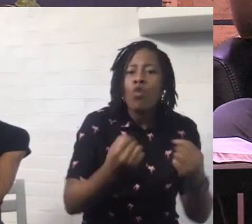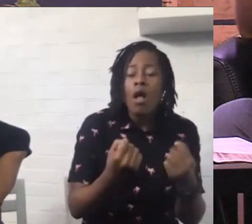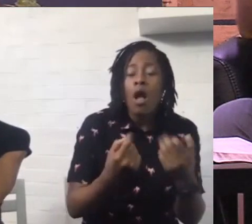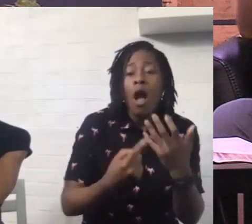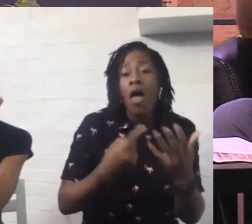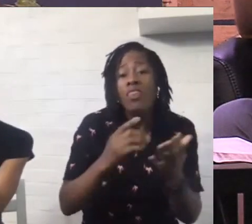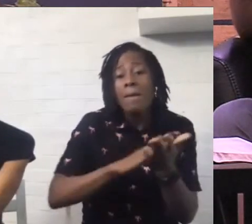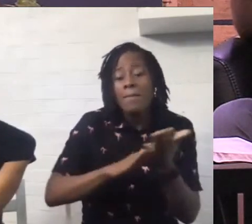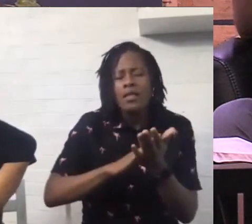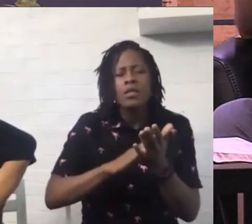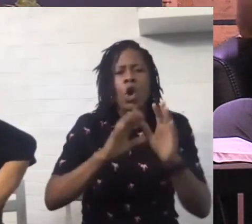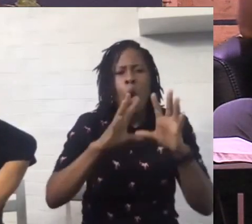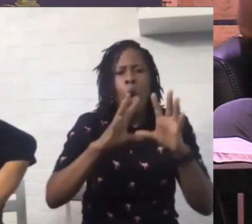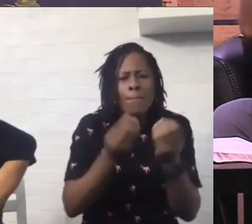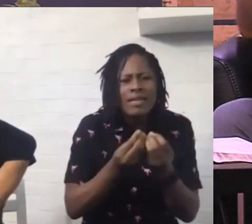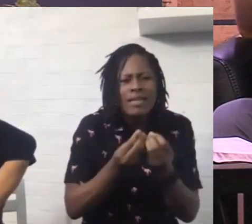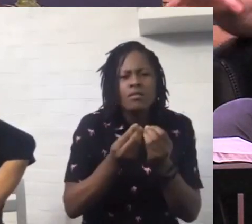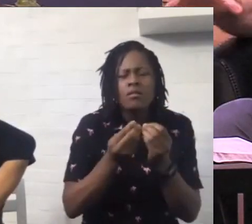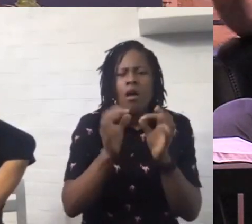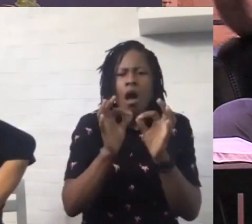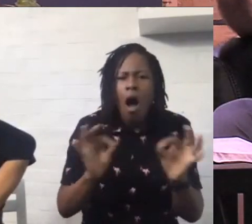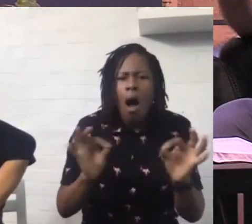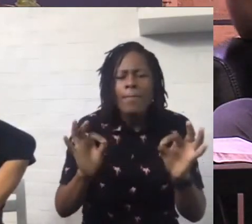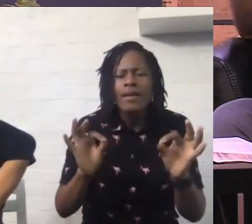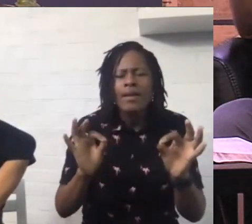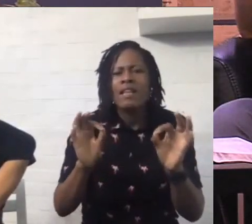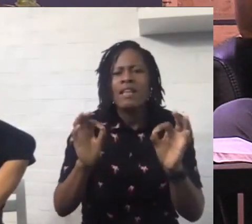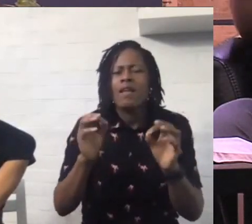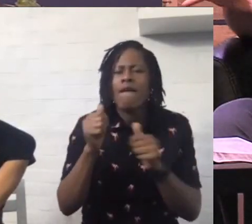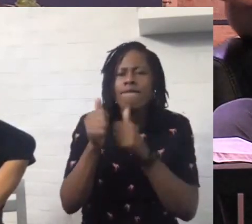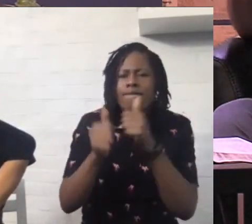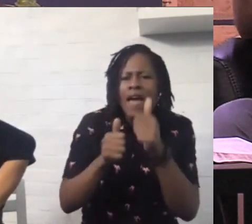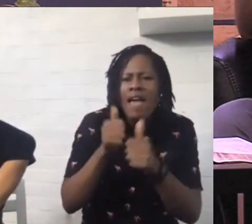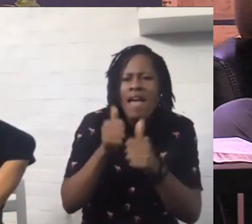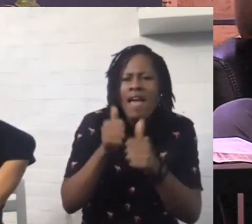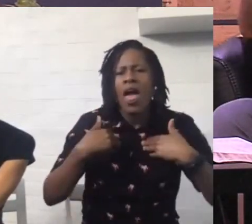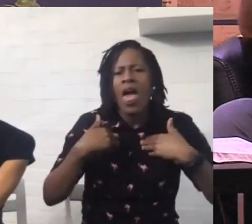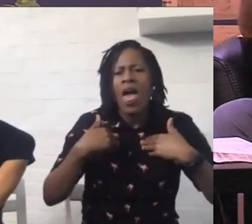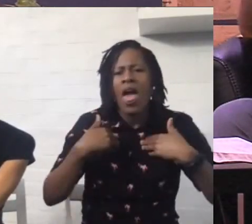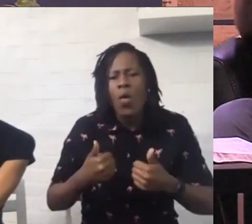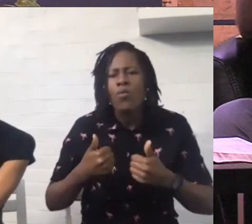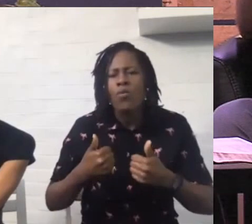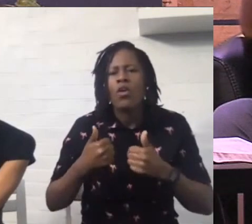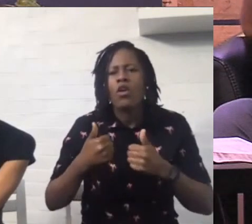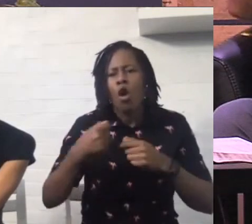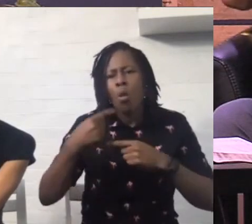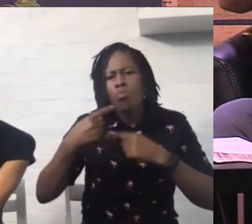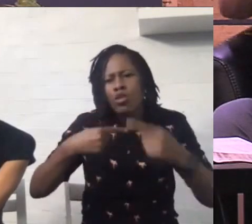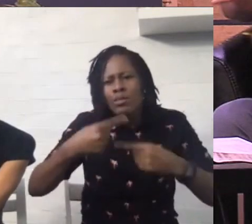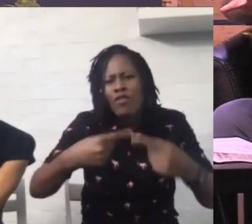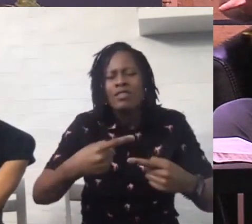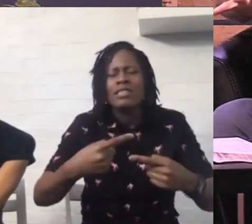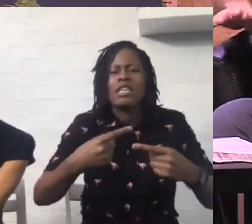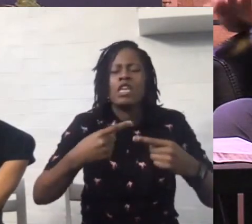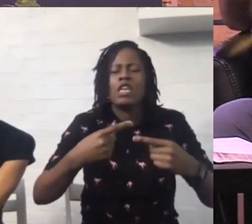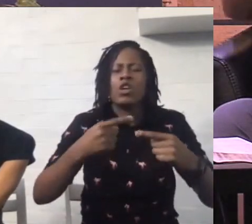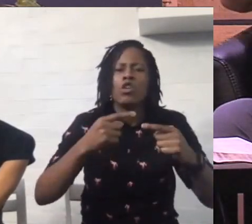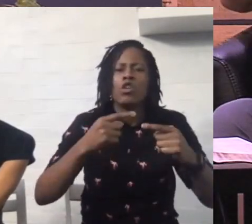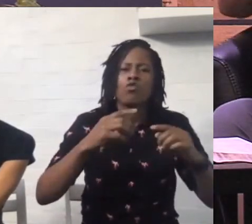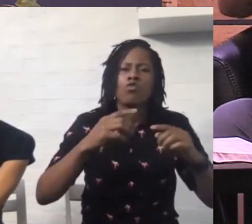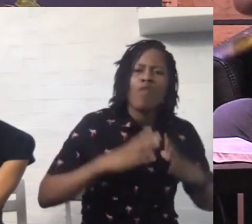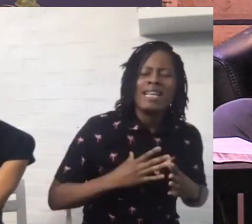favor, health, prosperity, rest, welfare, satisfaction,